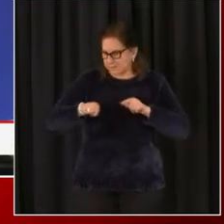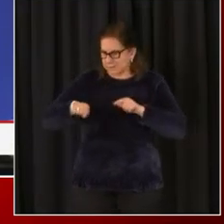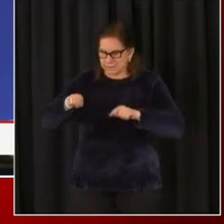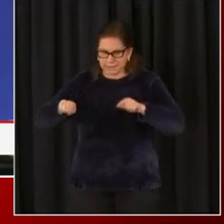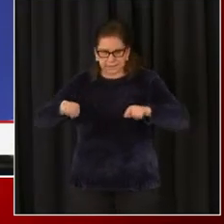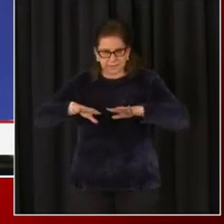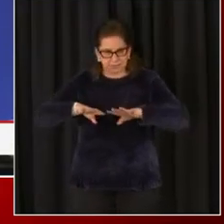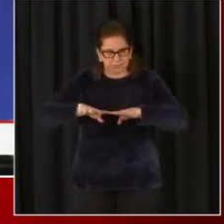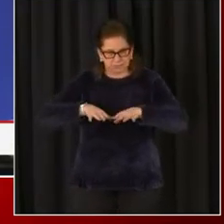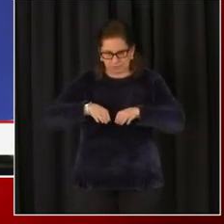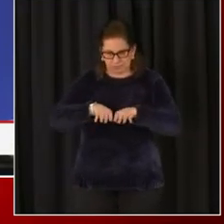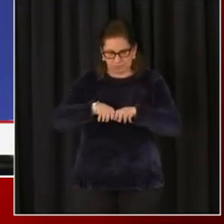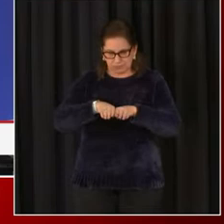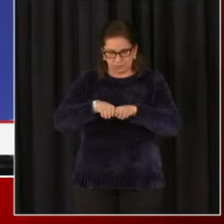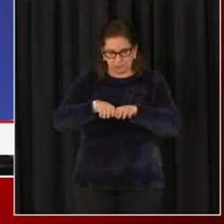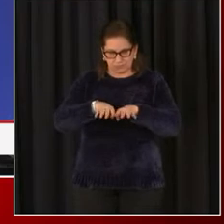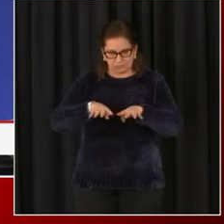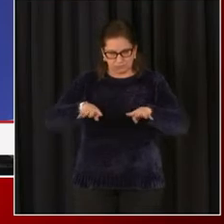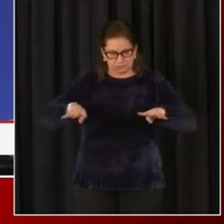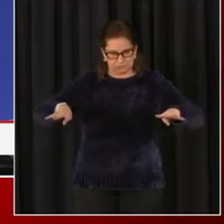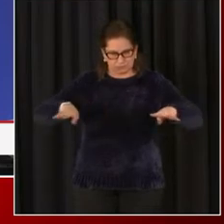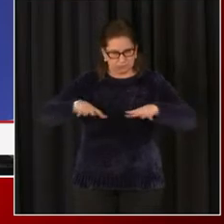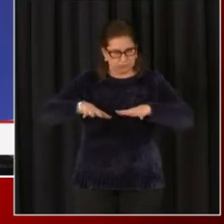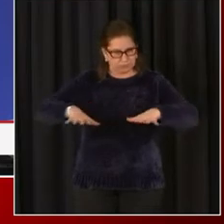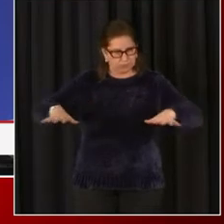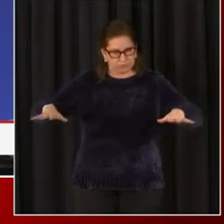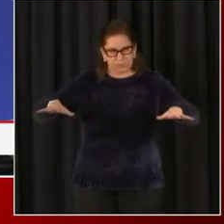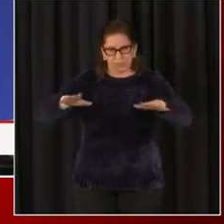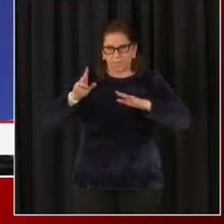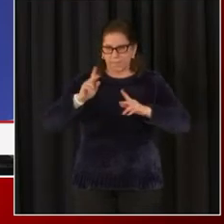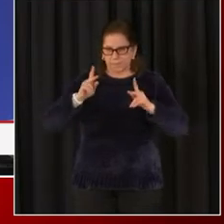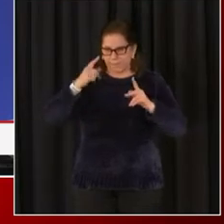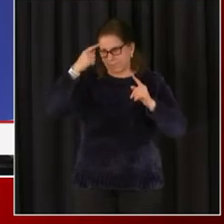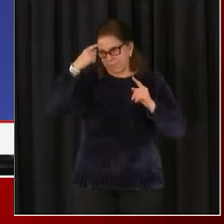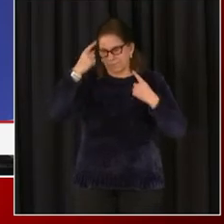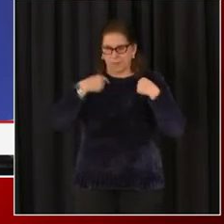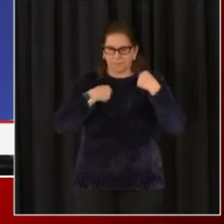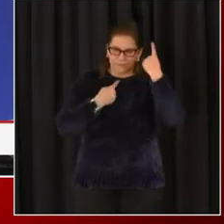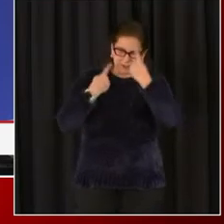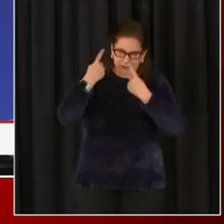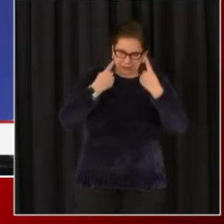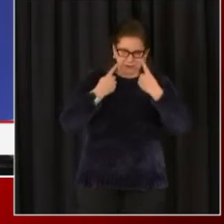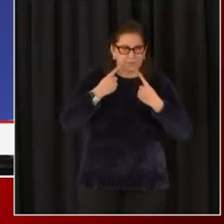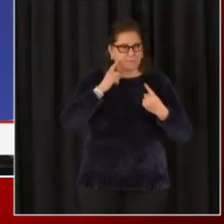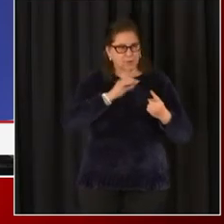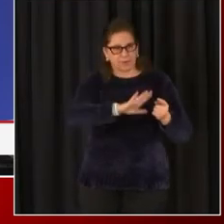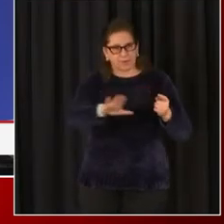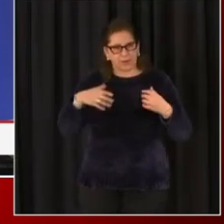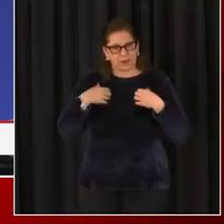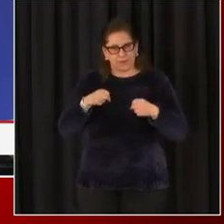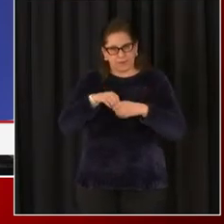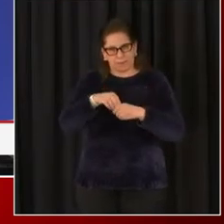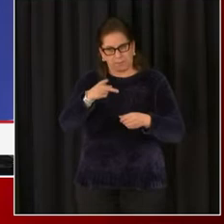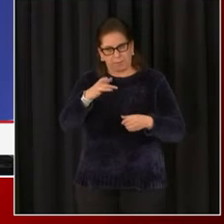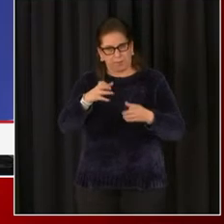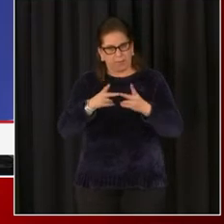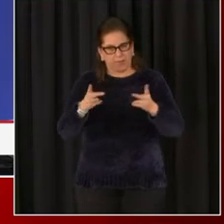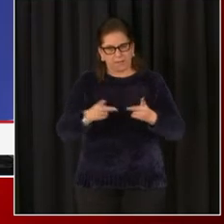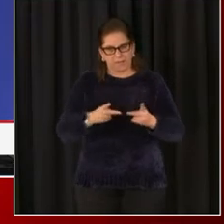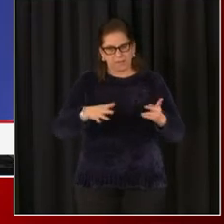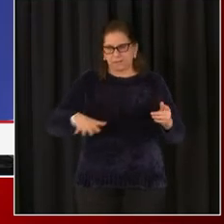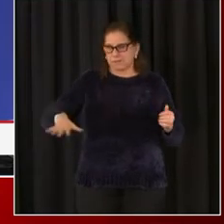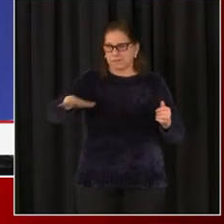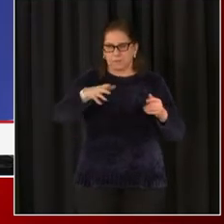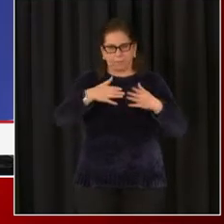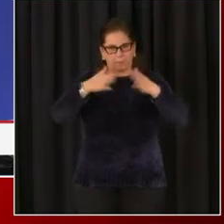uh, our, the thing, a lot of the things that we worry about in public health for, uh, large events with ingress and egress,